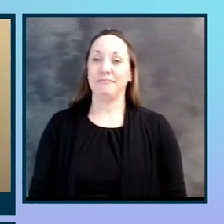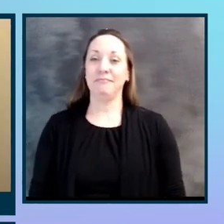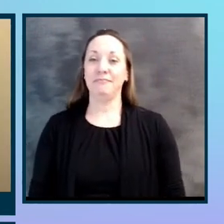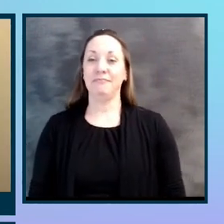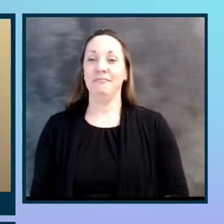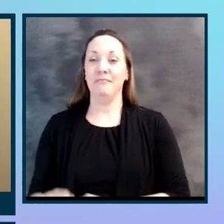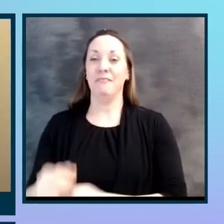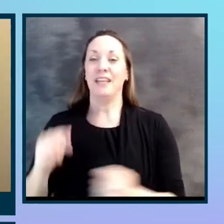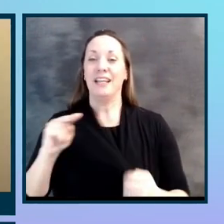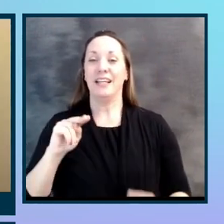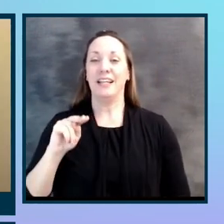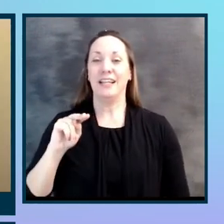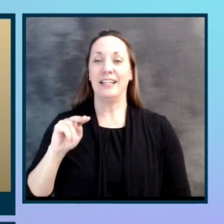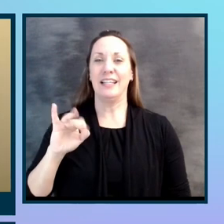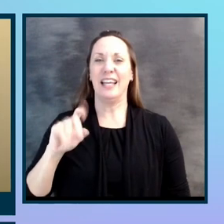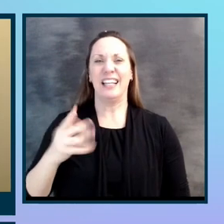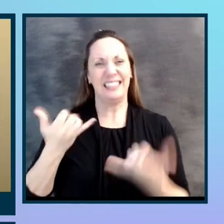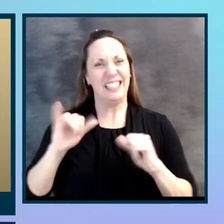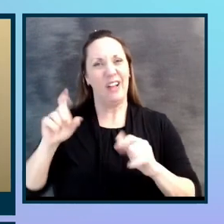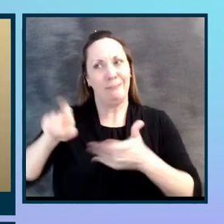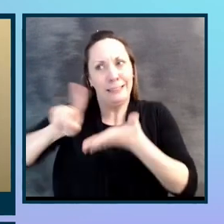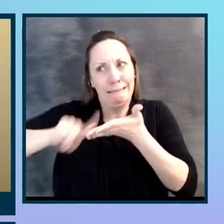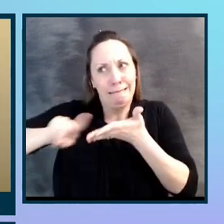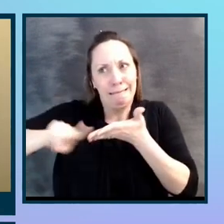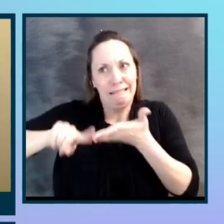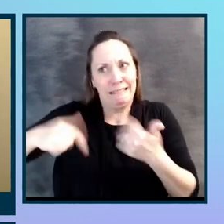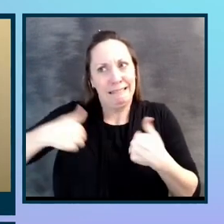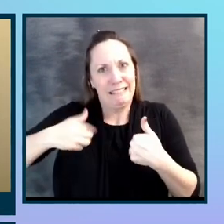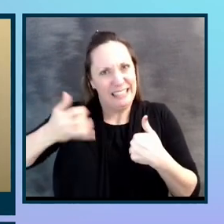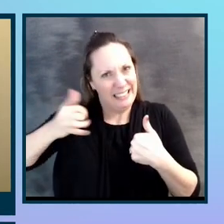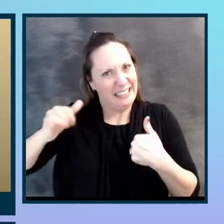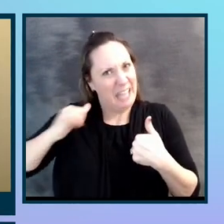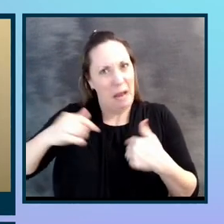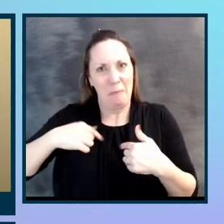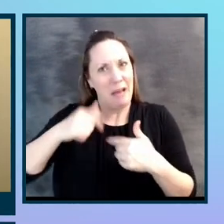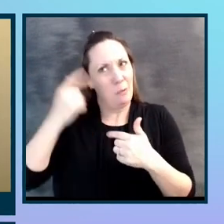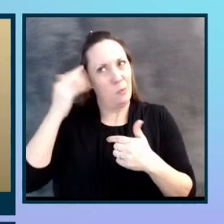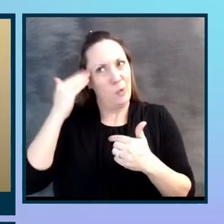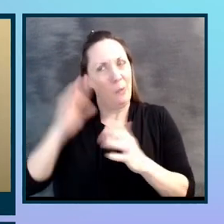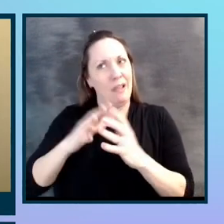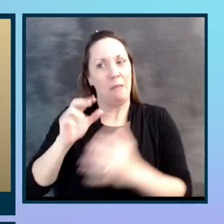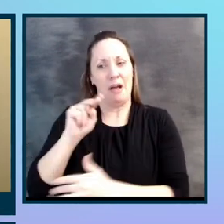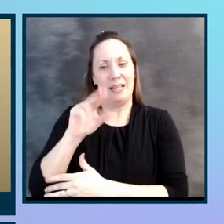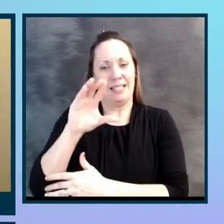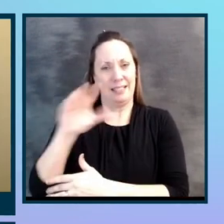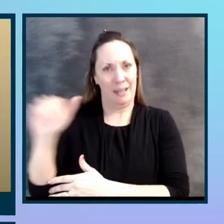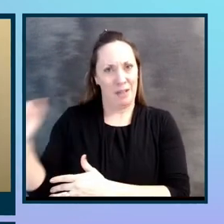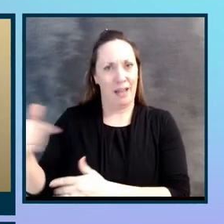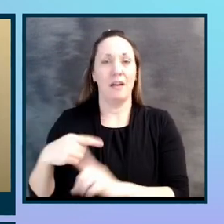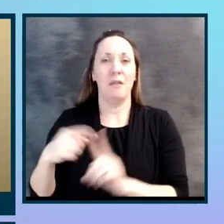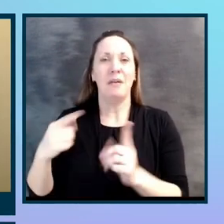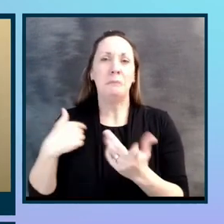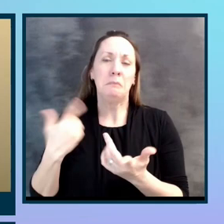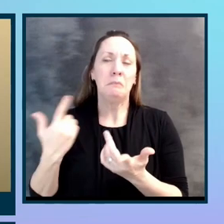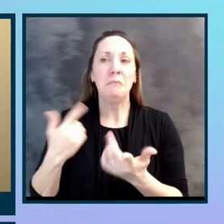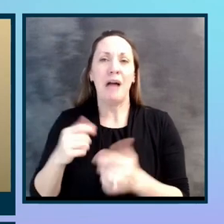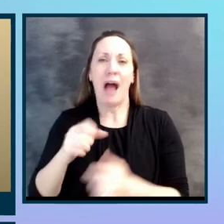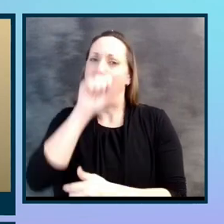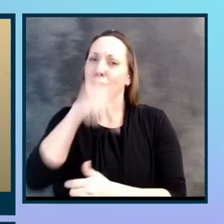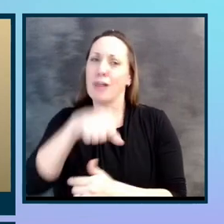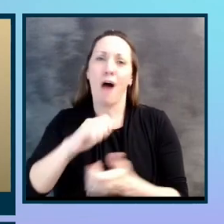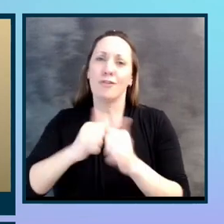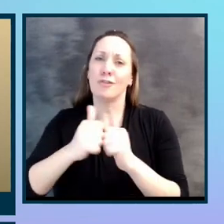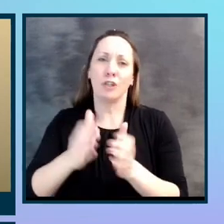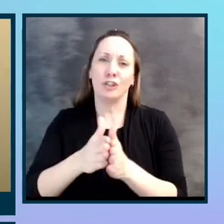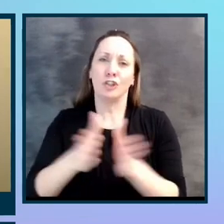I still need to do my homework. I'm not a big, uh, NCAA guy, but I always kind of all dabble into it. I love sports altogether.